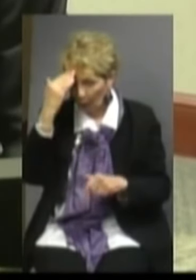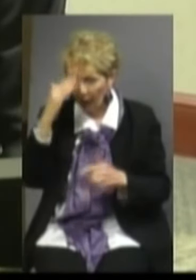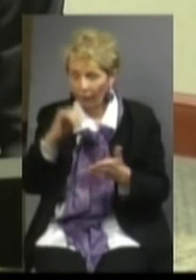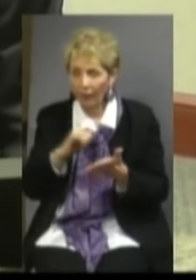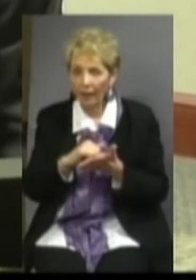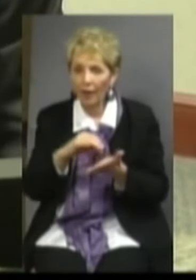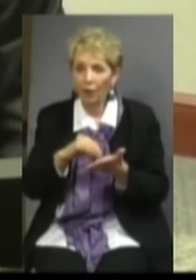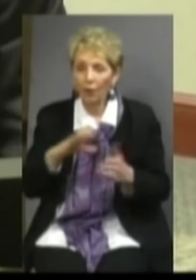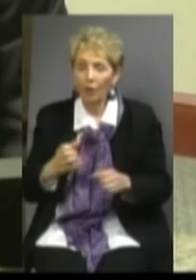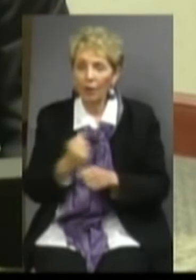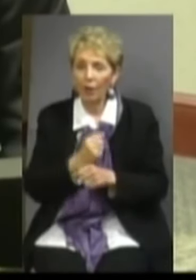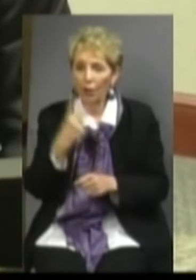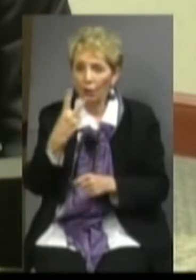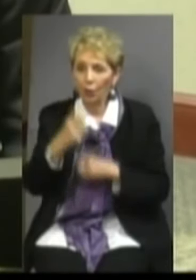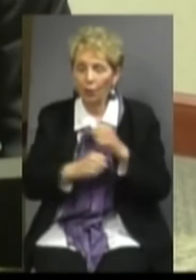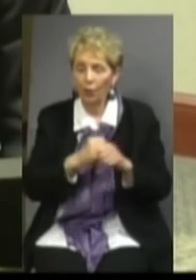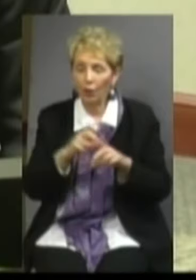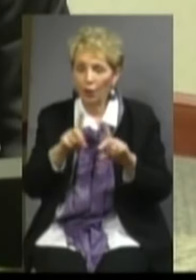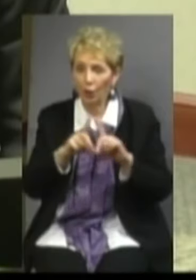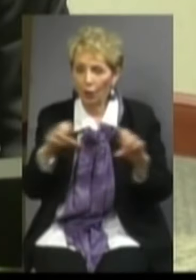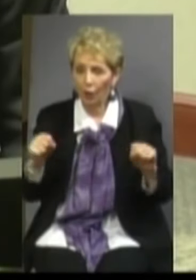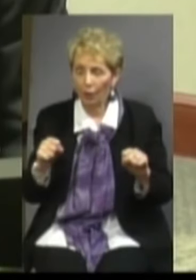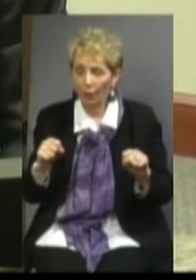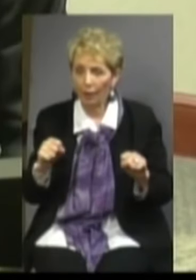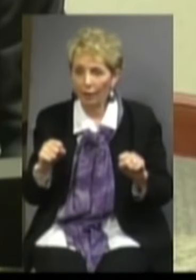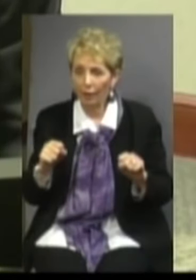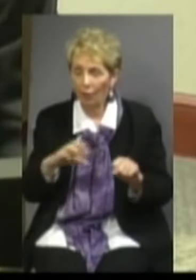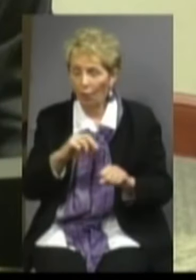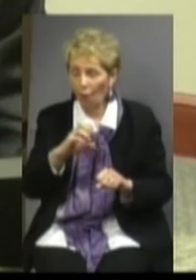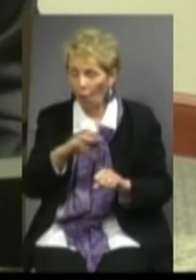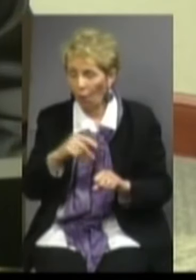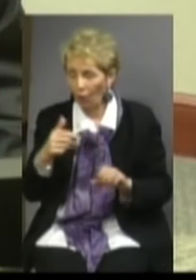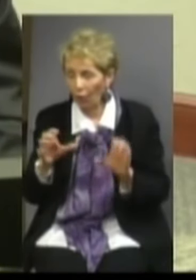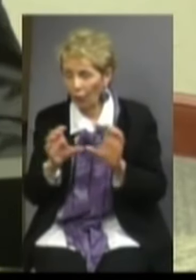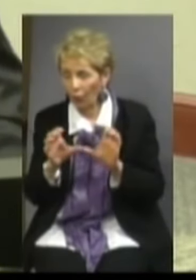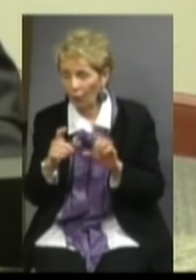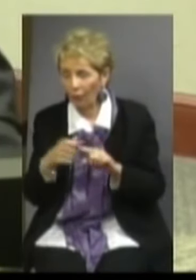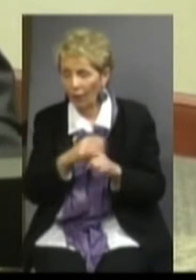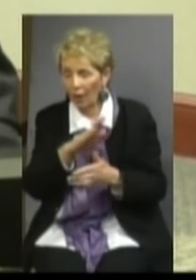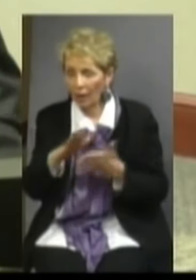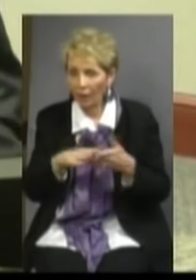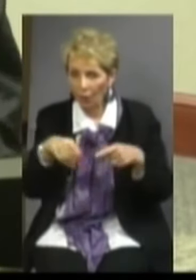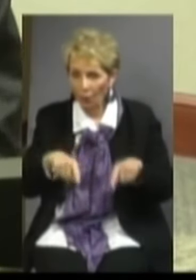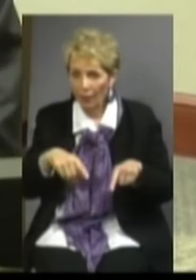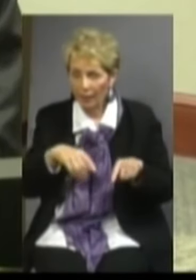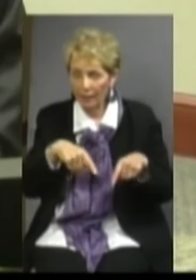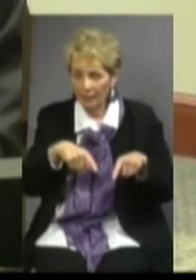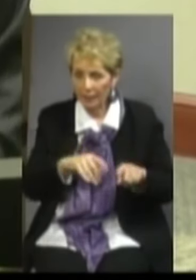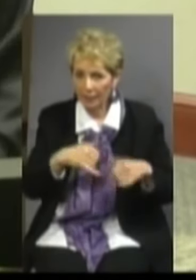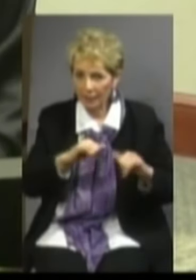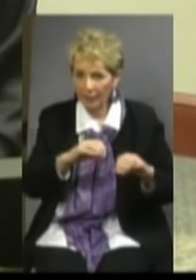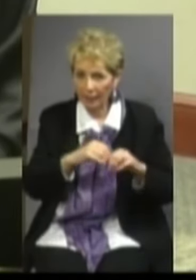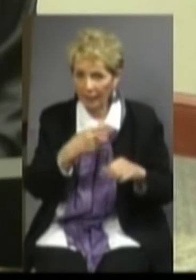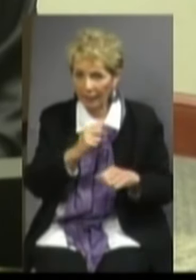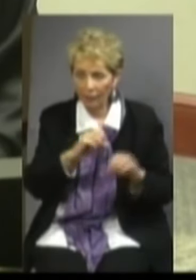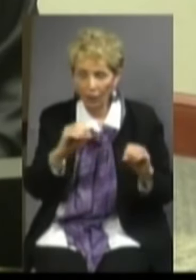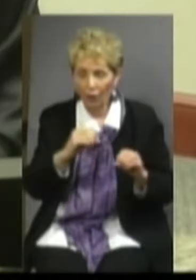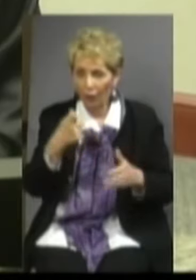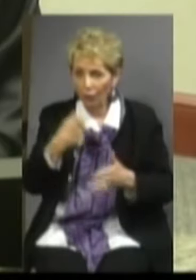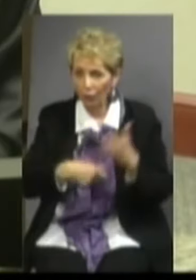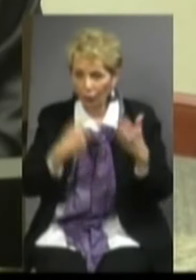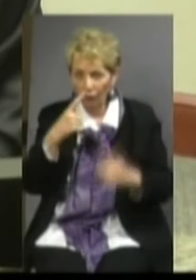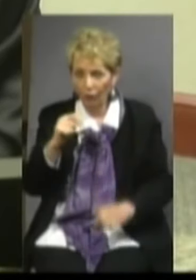a student can earn a two-year degree or another credential from the community college system while they're still in high school and there is no charge for tuition?